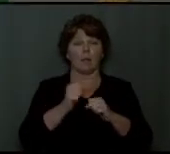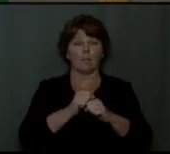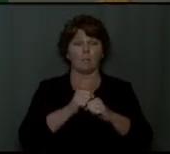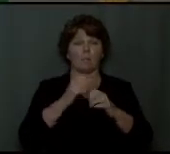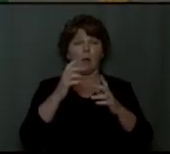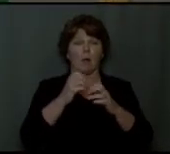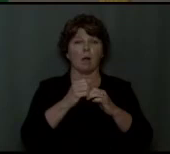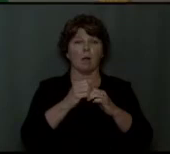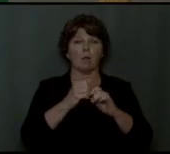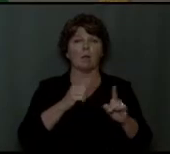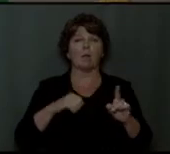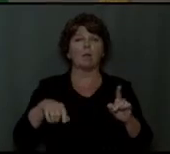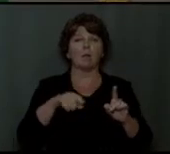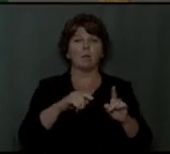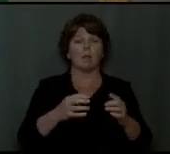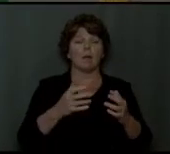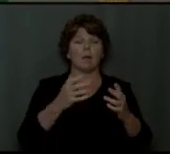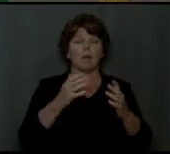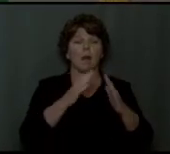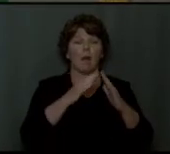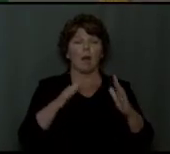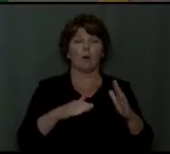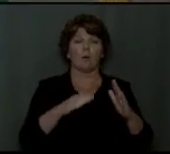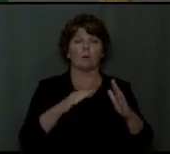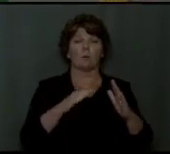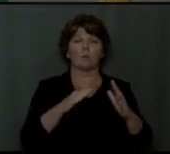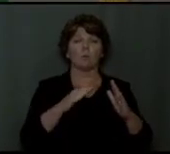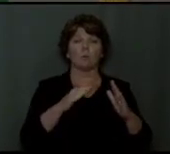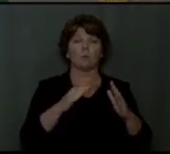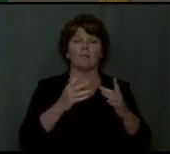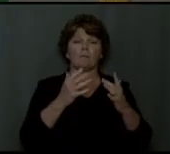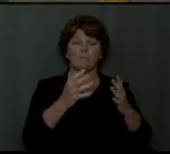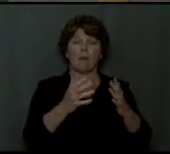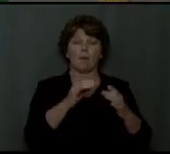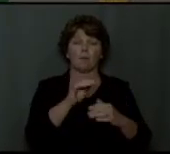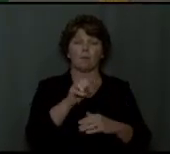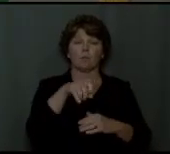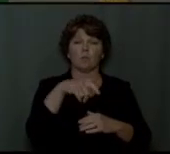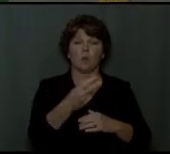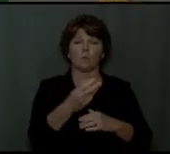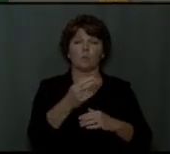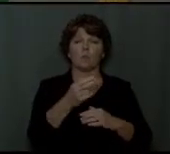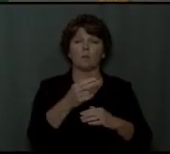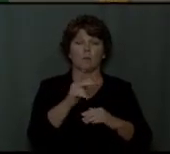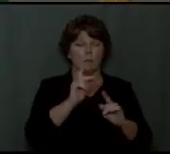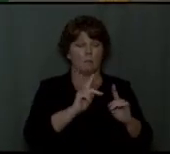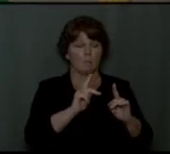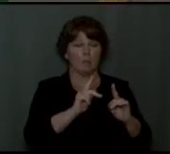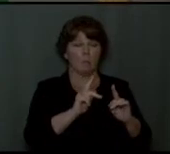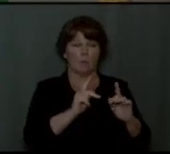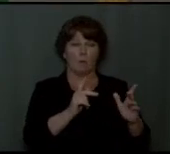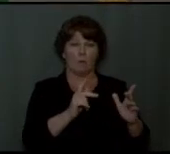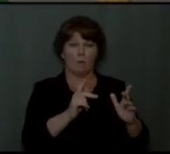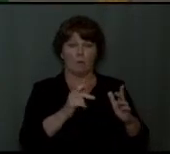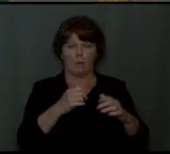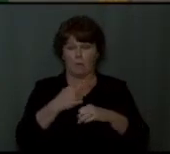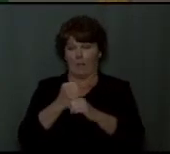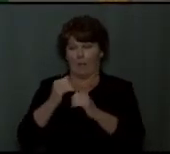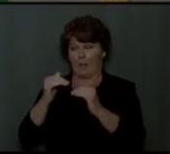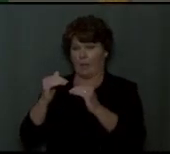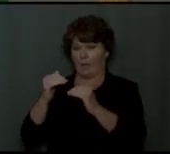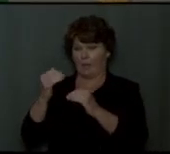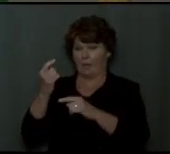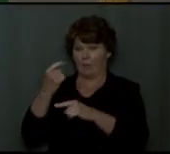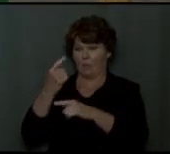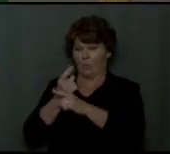and it devour with none to quench it for Bethel. O you who turn justice into wormwood, and